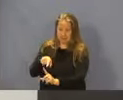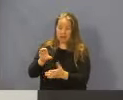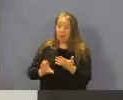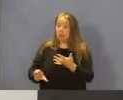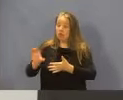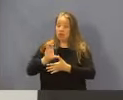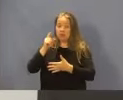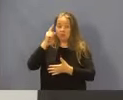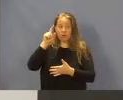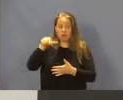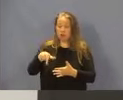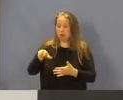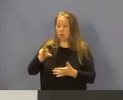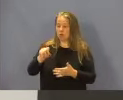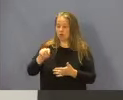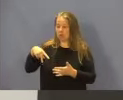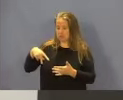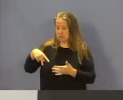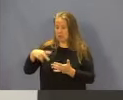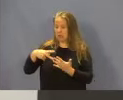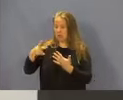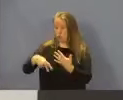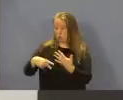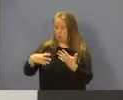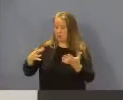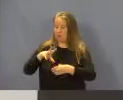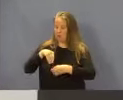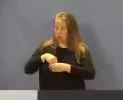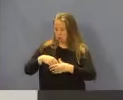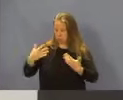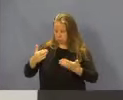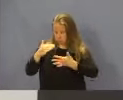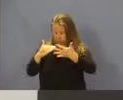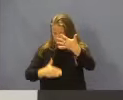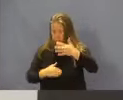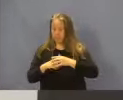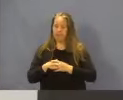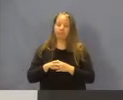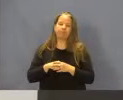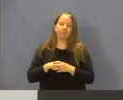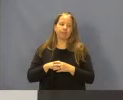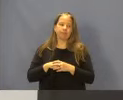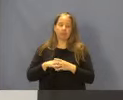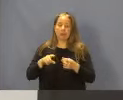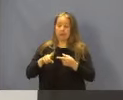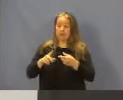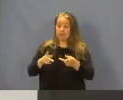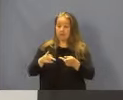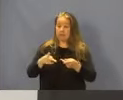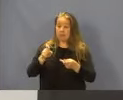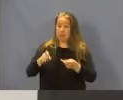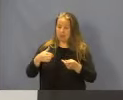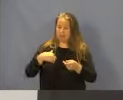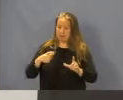the QRTPs or the QRTP programs include the following. The facility must be